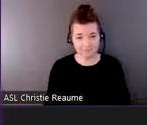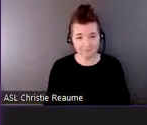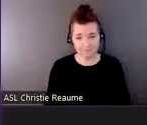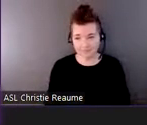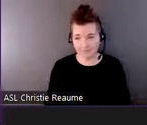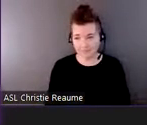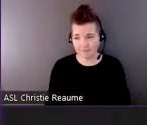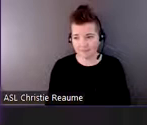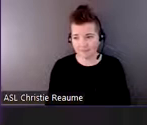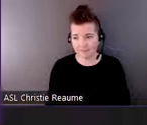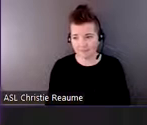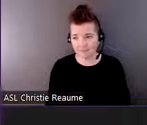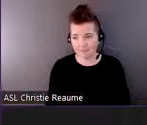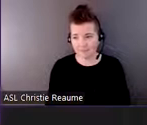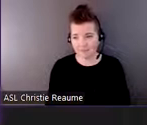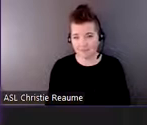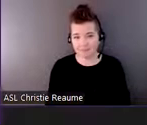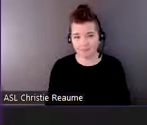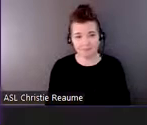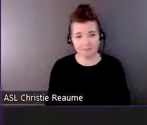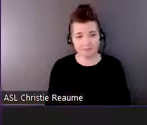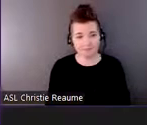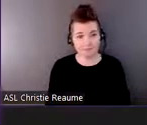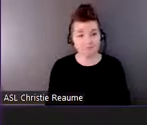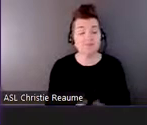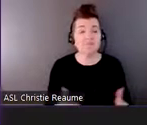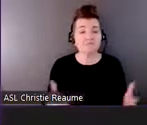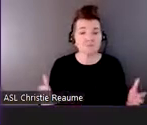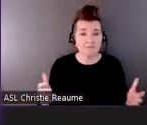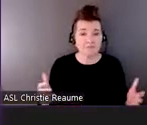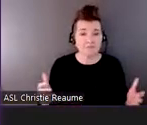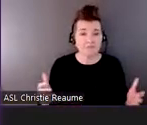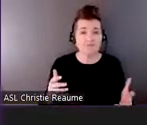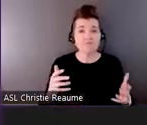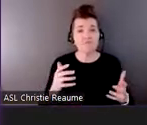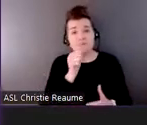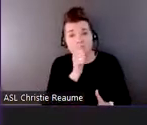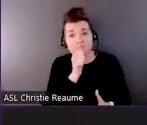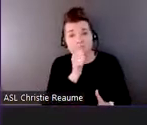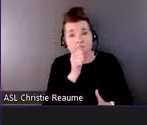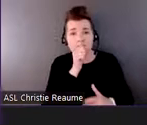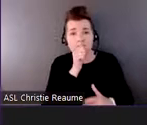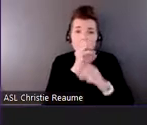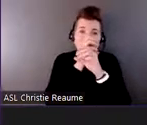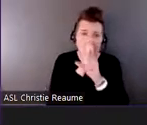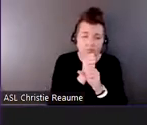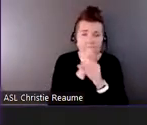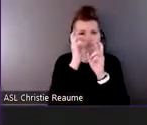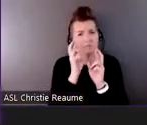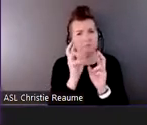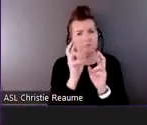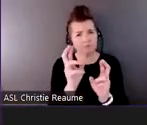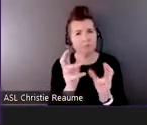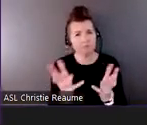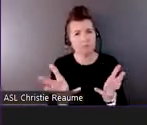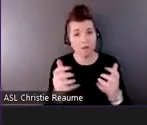Just in respect to privacy and confidentiality, we just want to remind people that this is a public forum. If you'd like